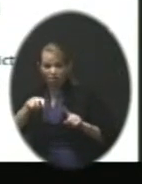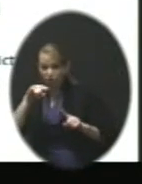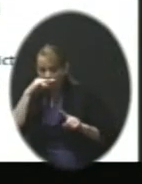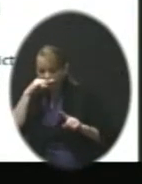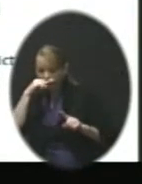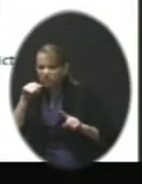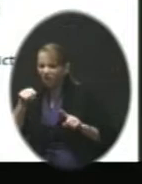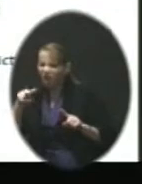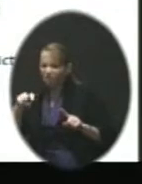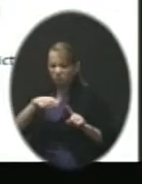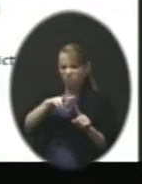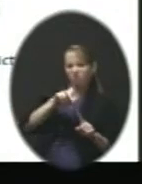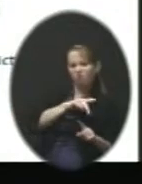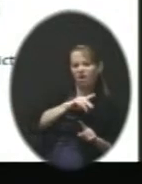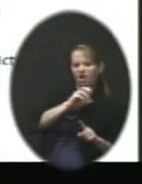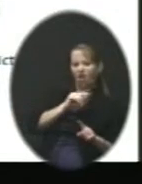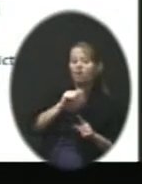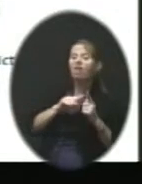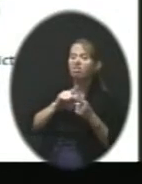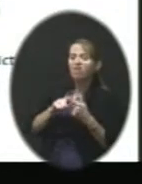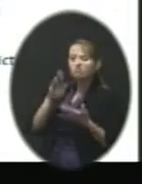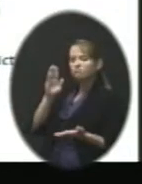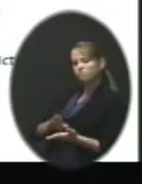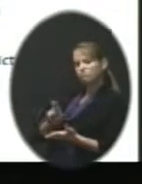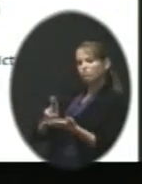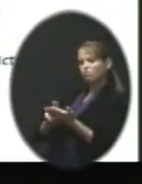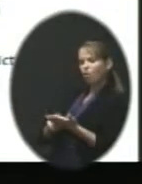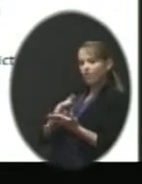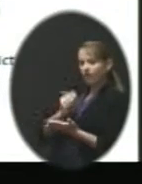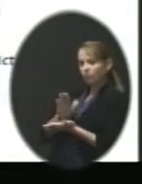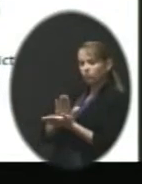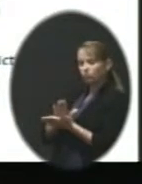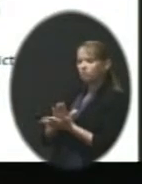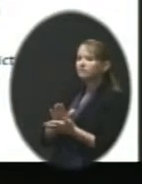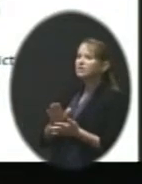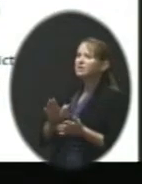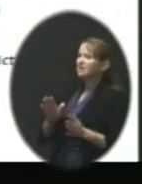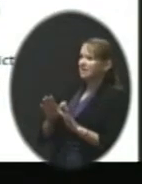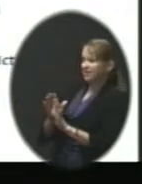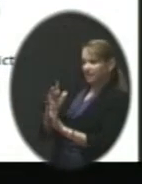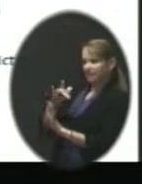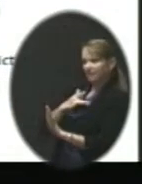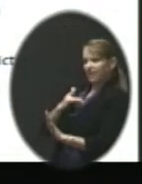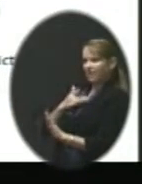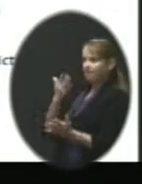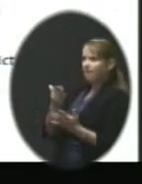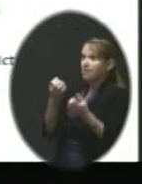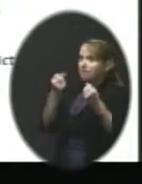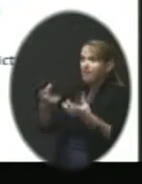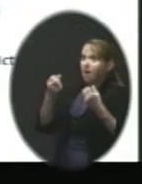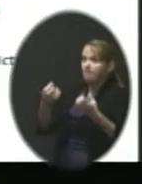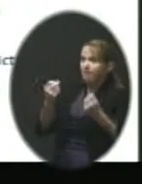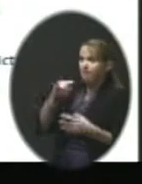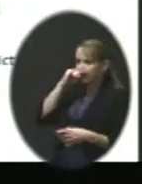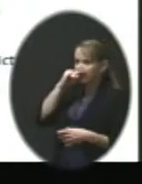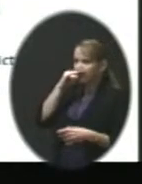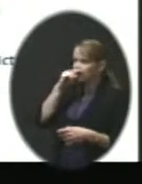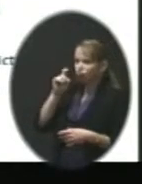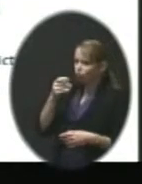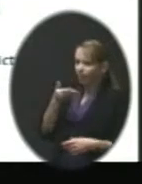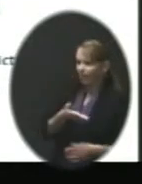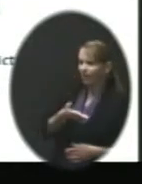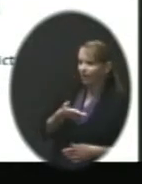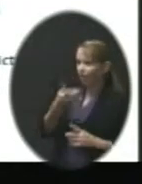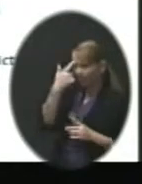I bet you wouldn't need to relieve the enrollment at our school. This sense that maybe there's hundreds of kids that shouldn't be there.